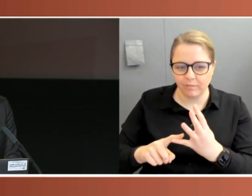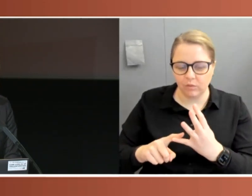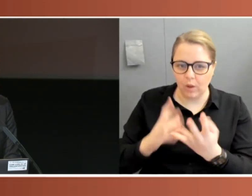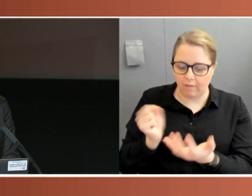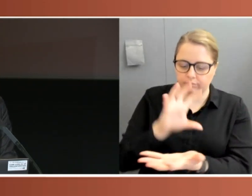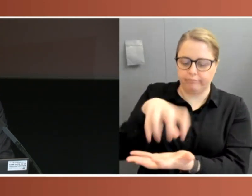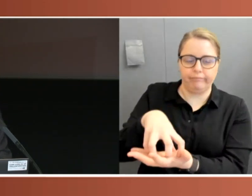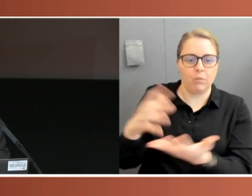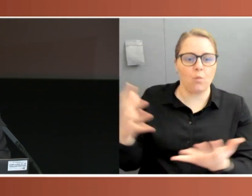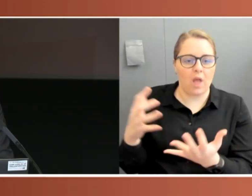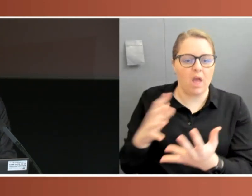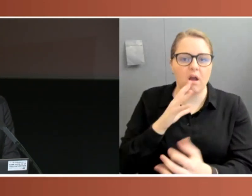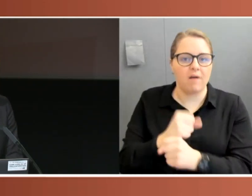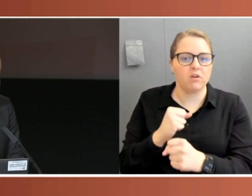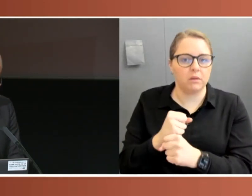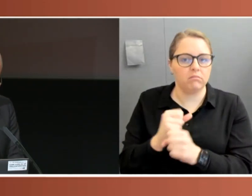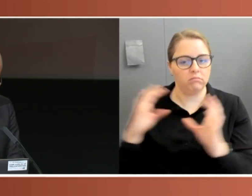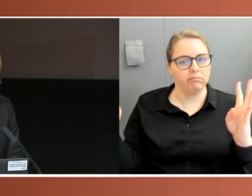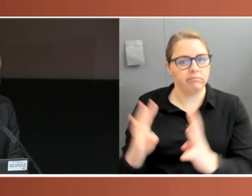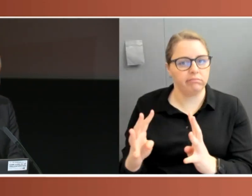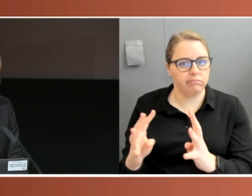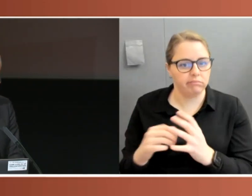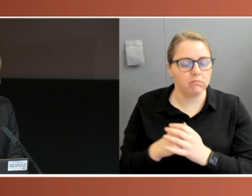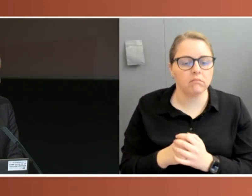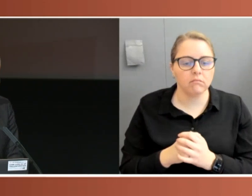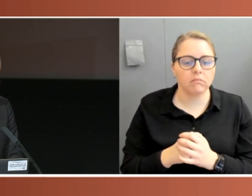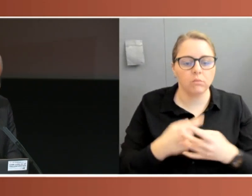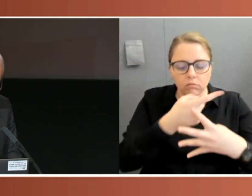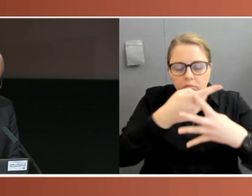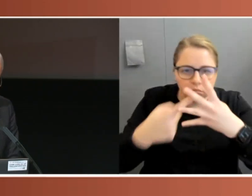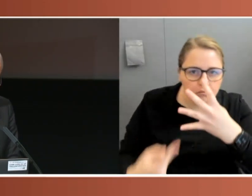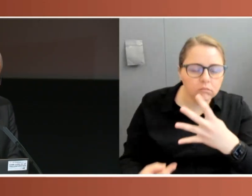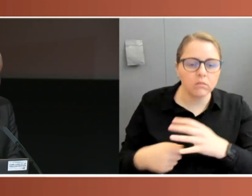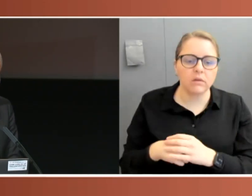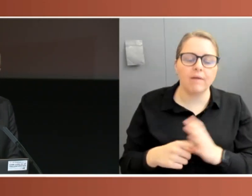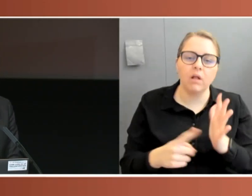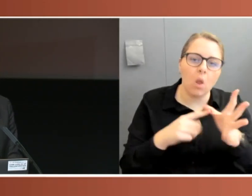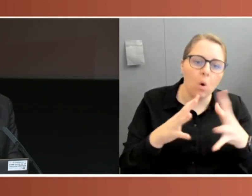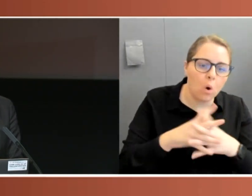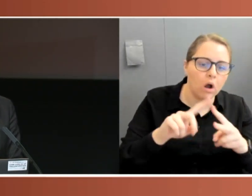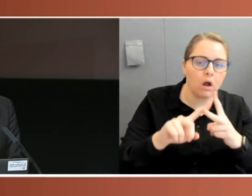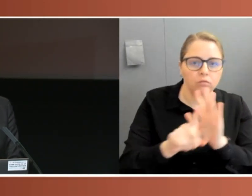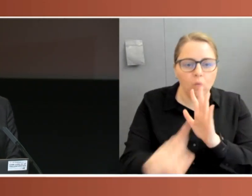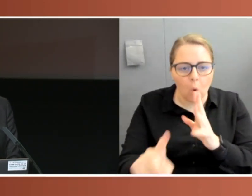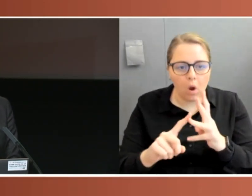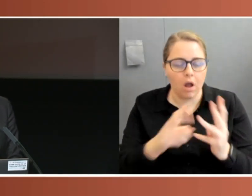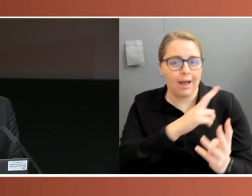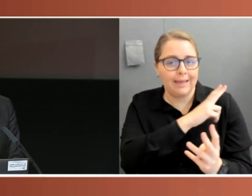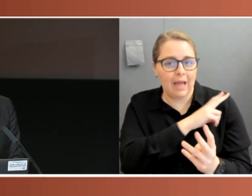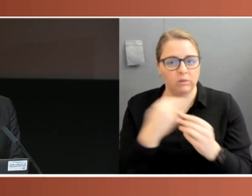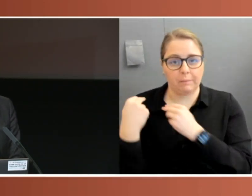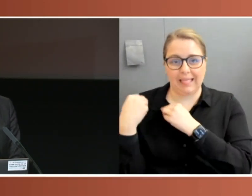And these key functions of parliament, the legislature, the legislative, the representative, the accountability and the elective functions